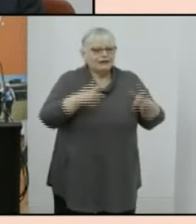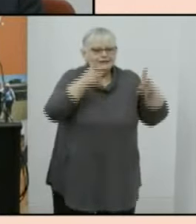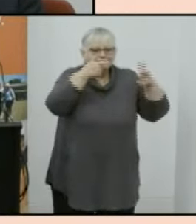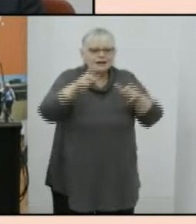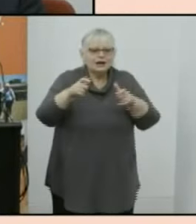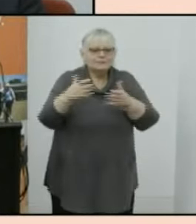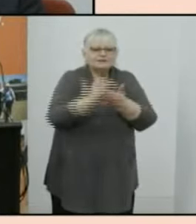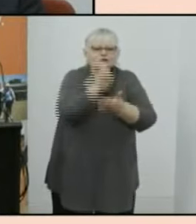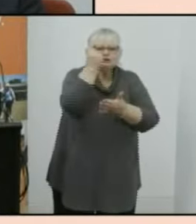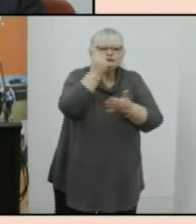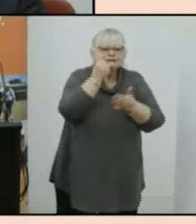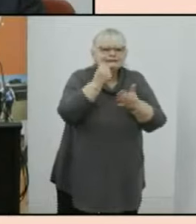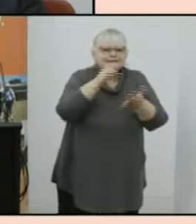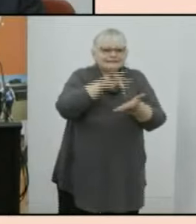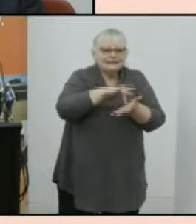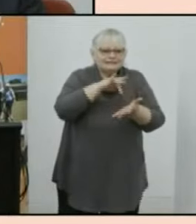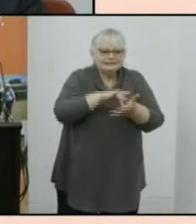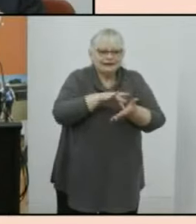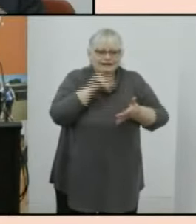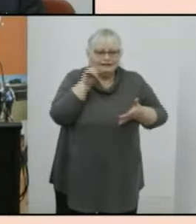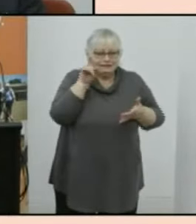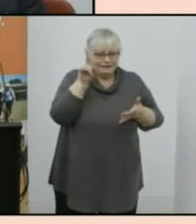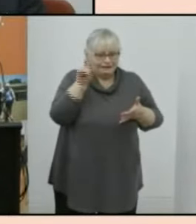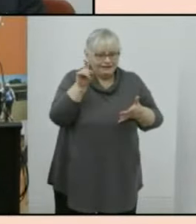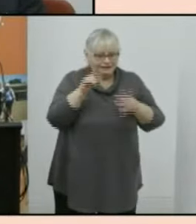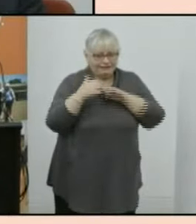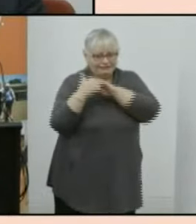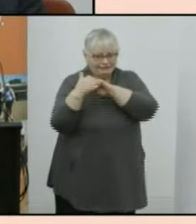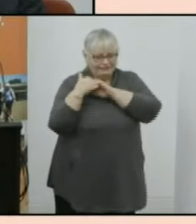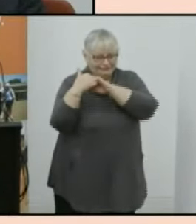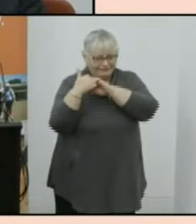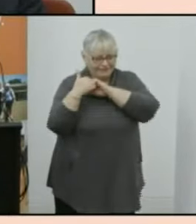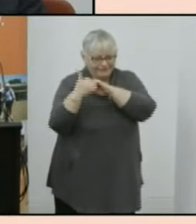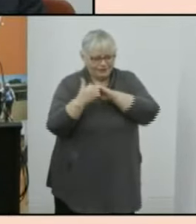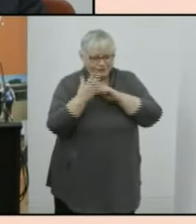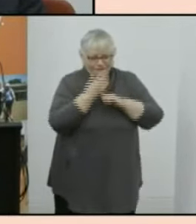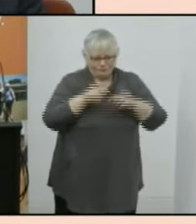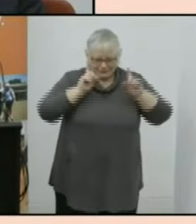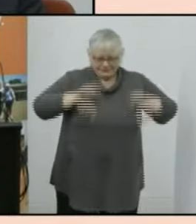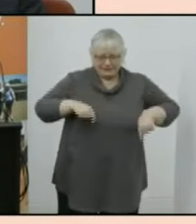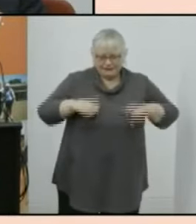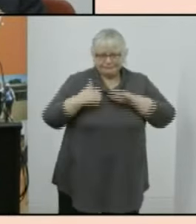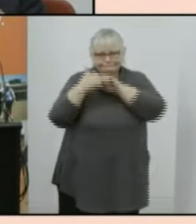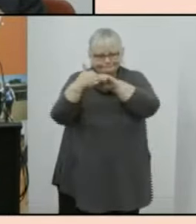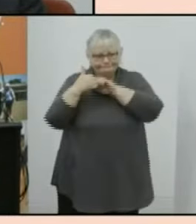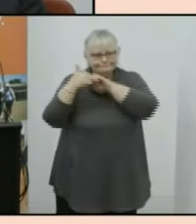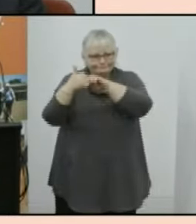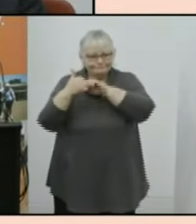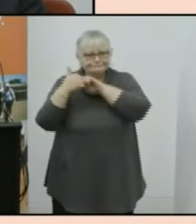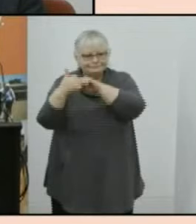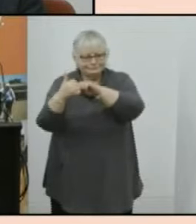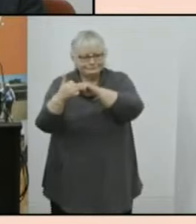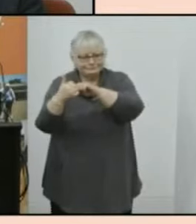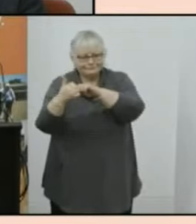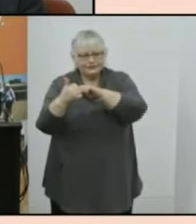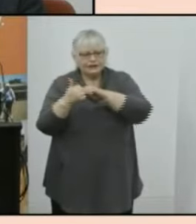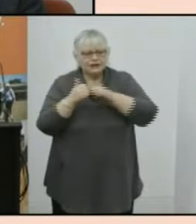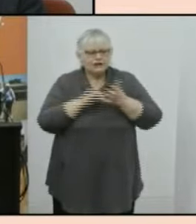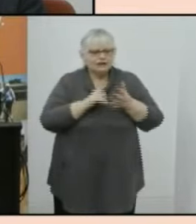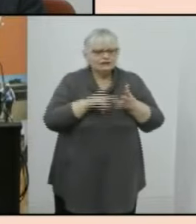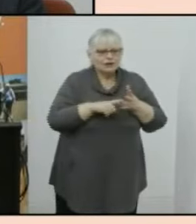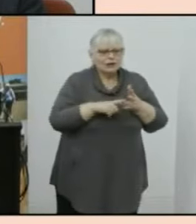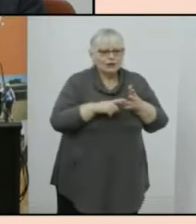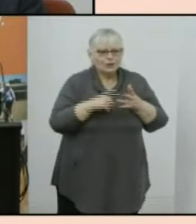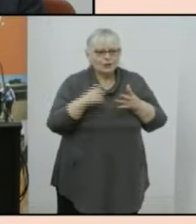partner with us from the get-go and to so that so